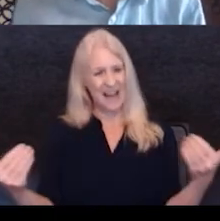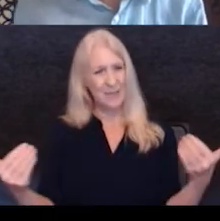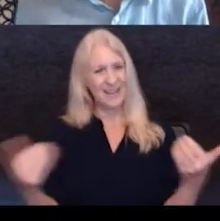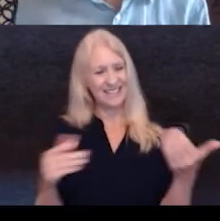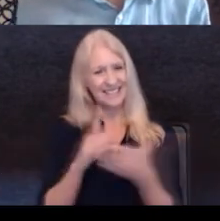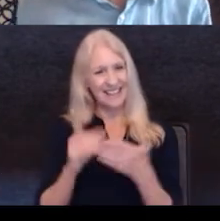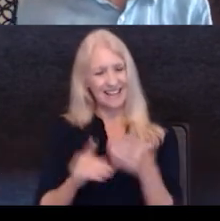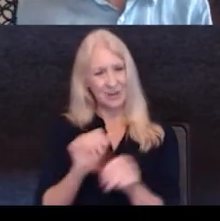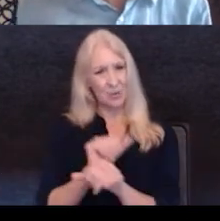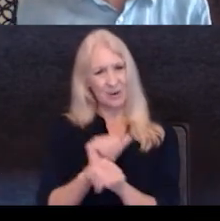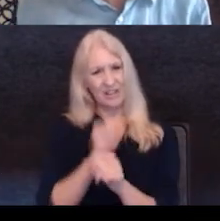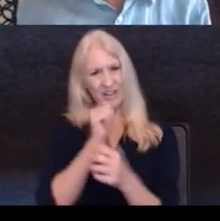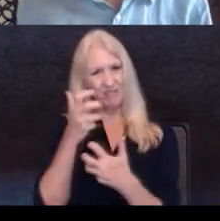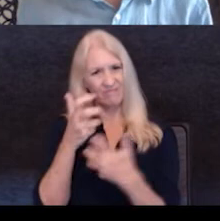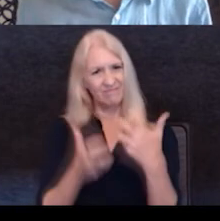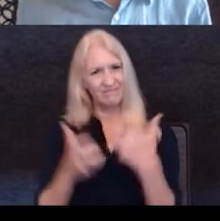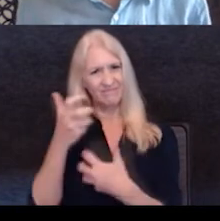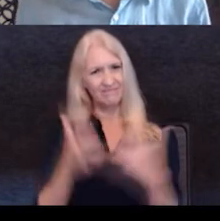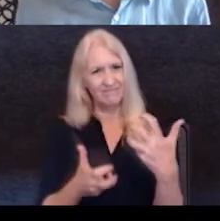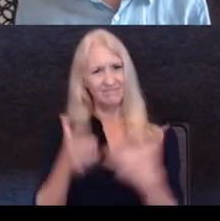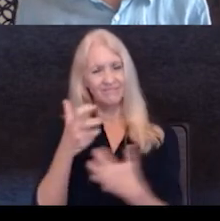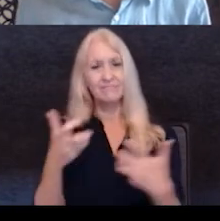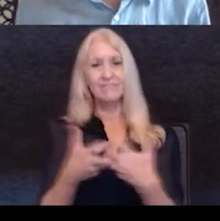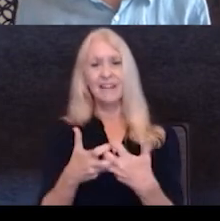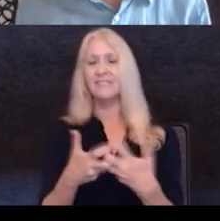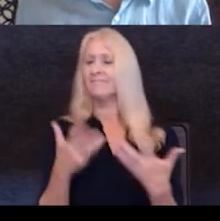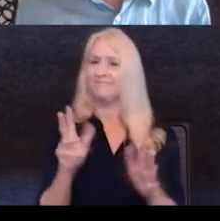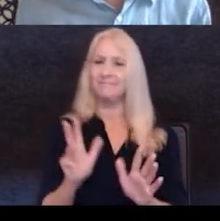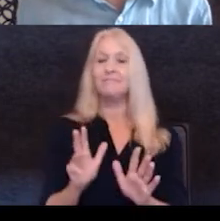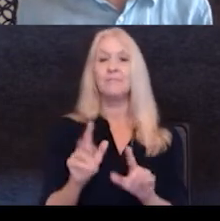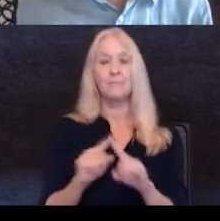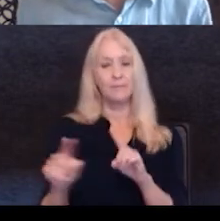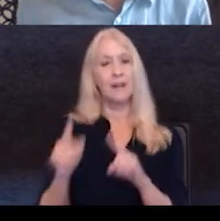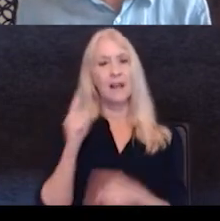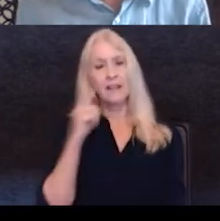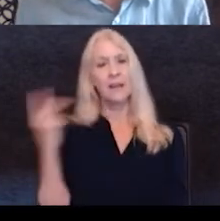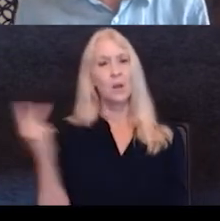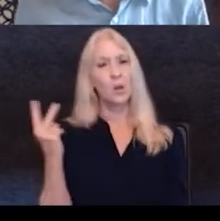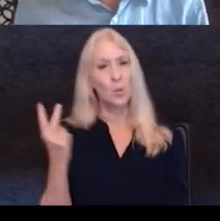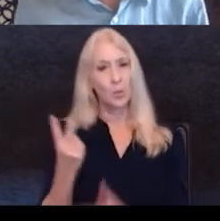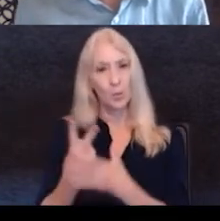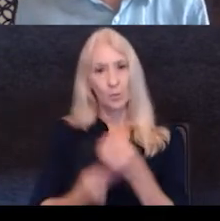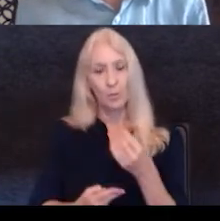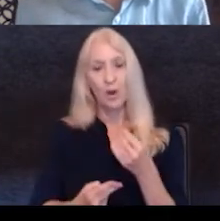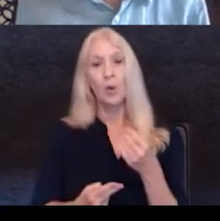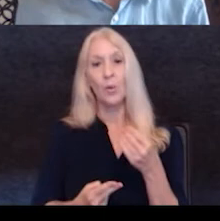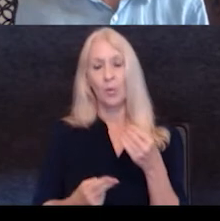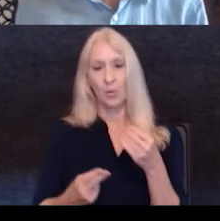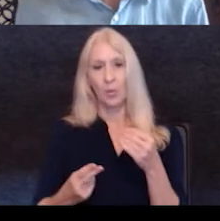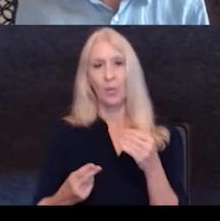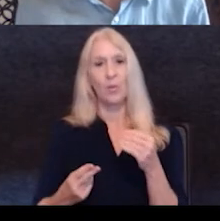work that doesn't talk to each other. And, and I think we all, we both have kind of like a, uh, a red flag